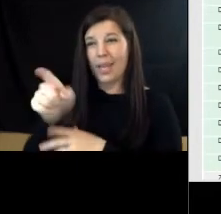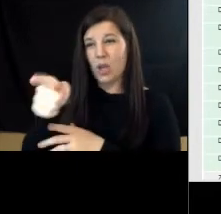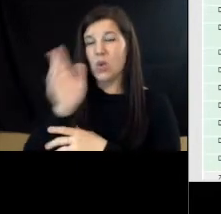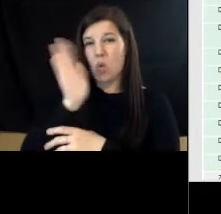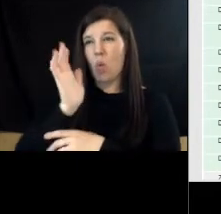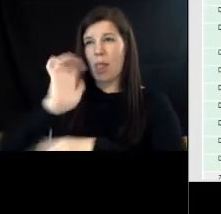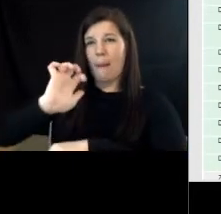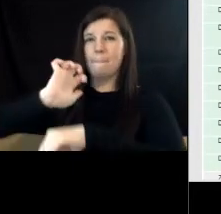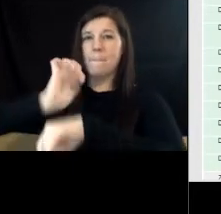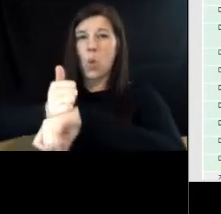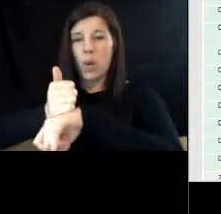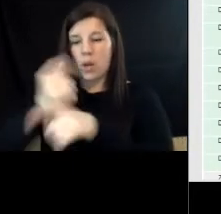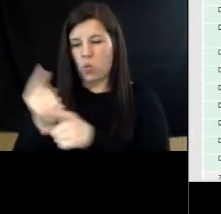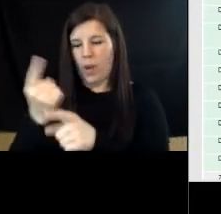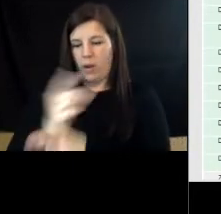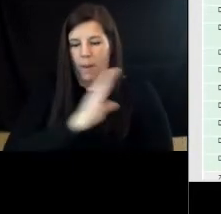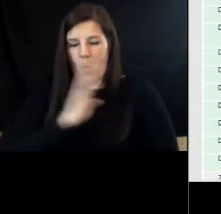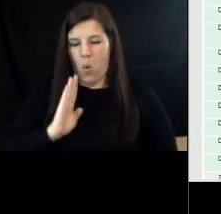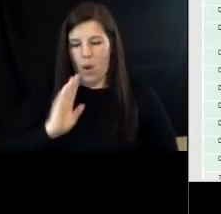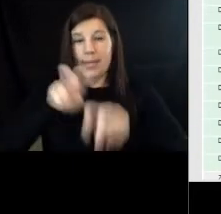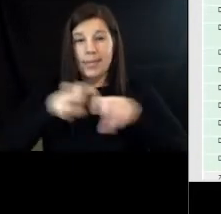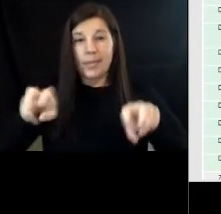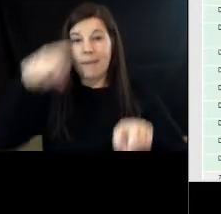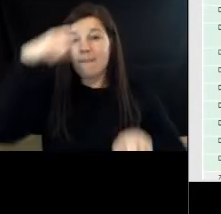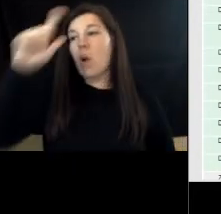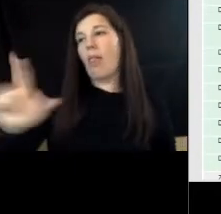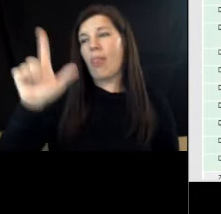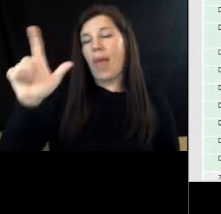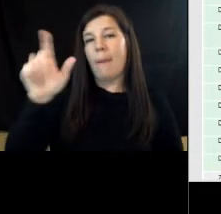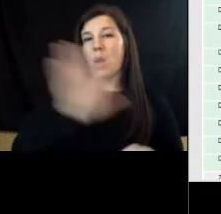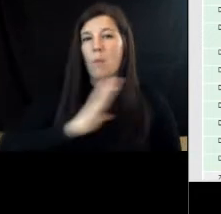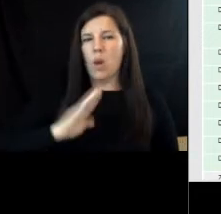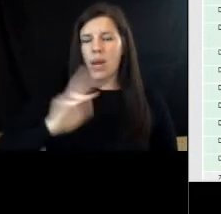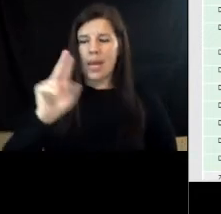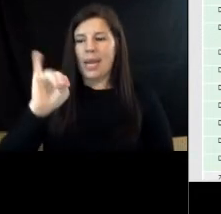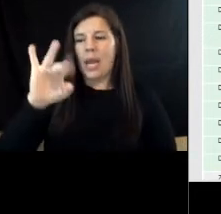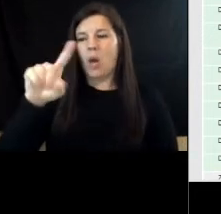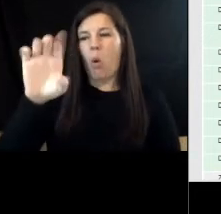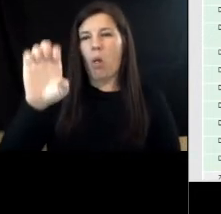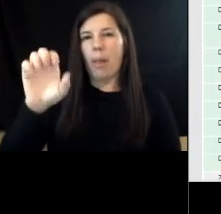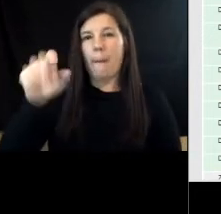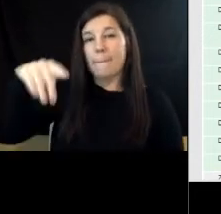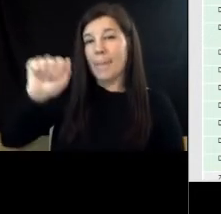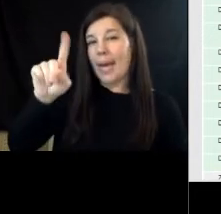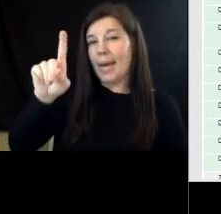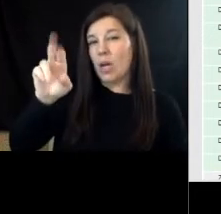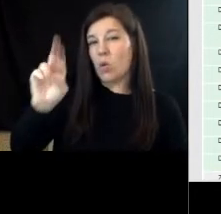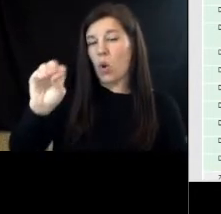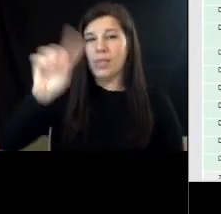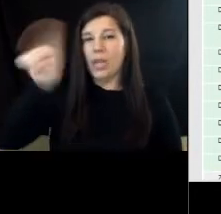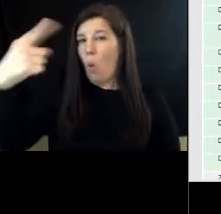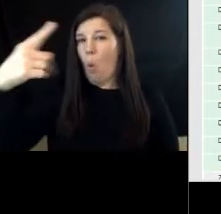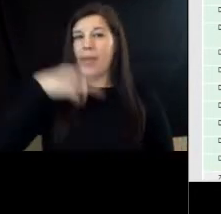for a regular board seat to the library board nicole padro is the only applicant i will move